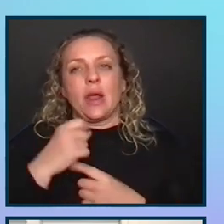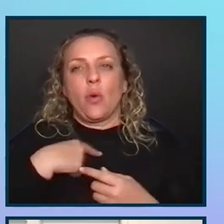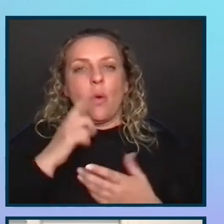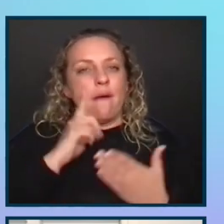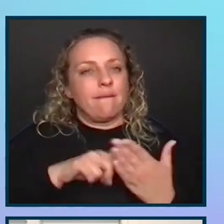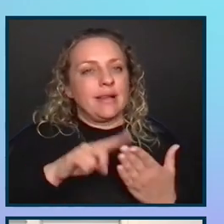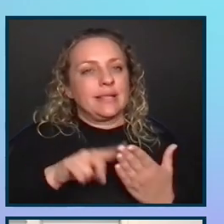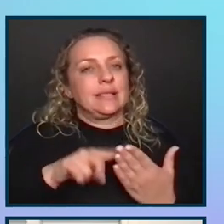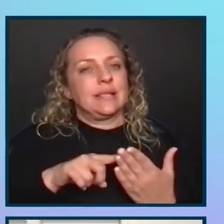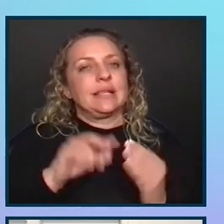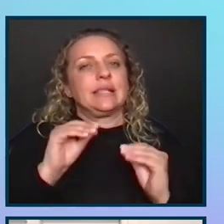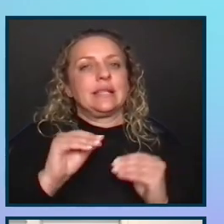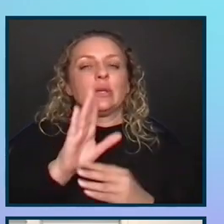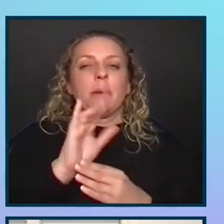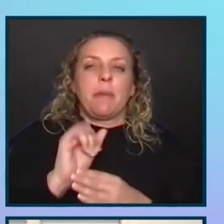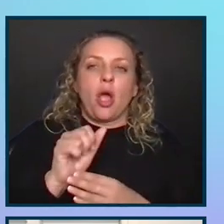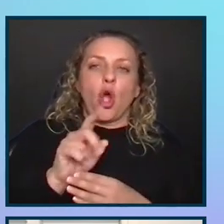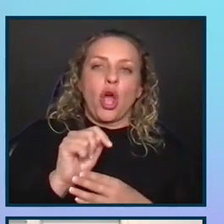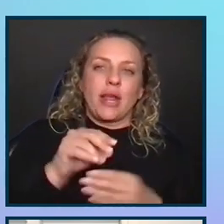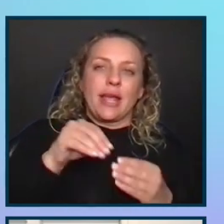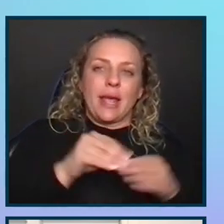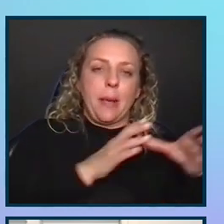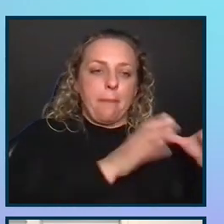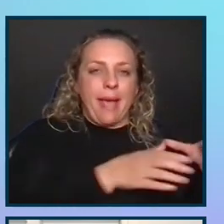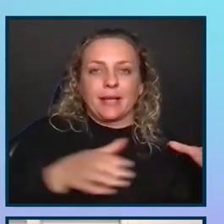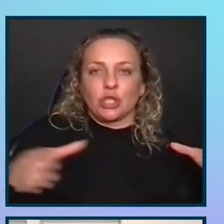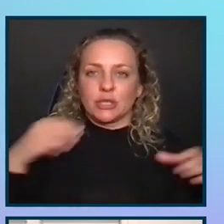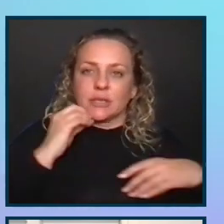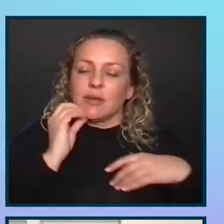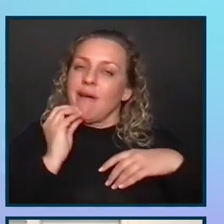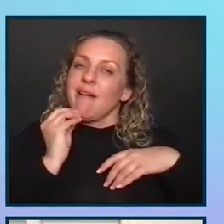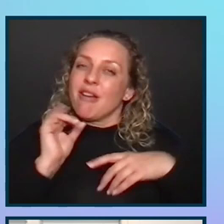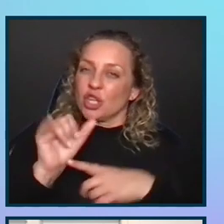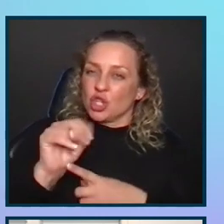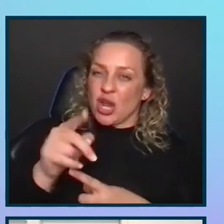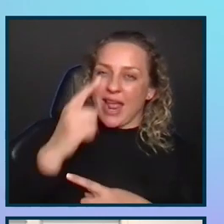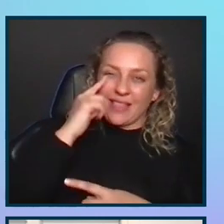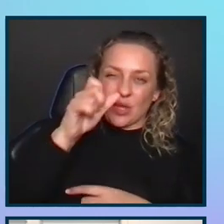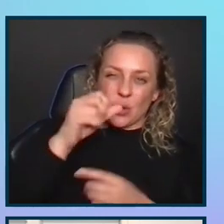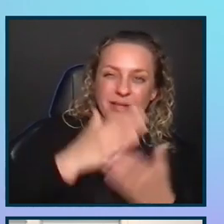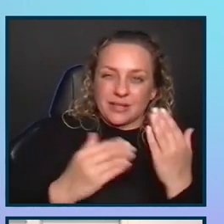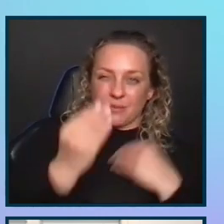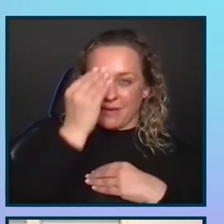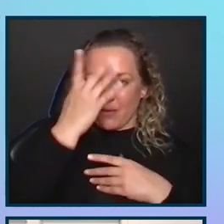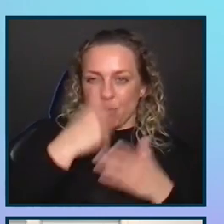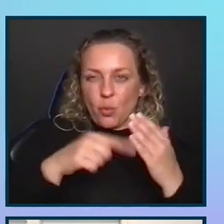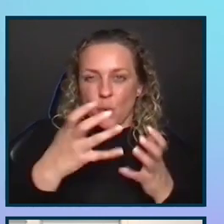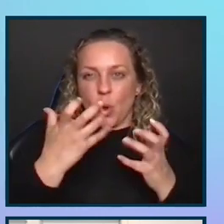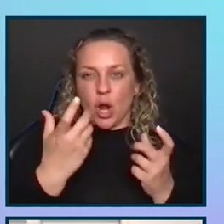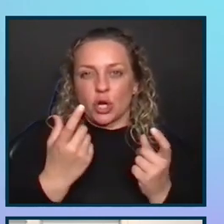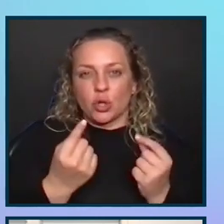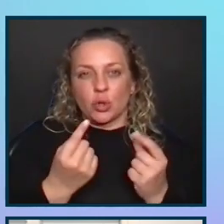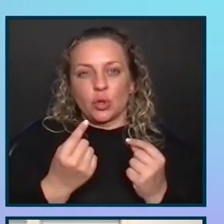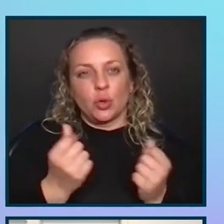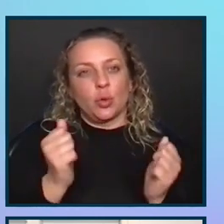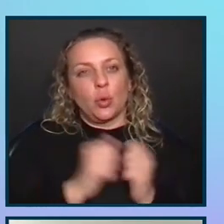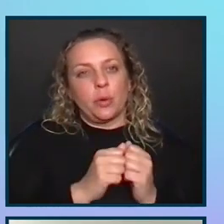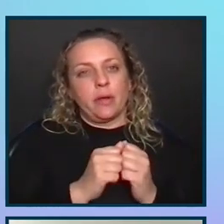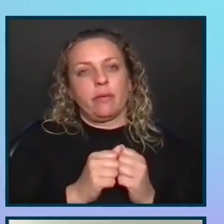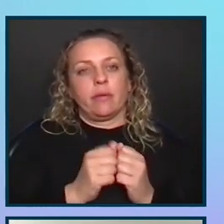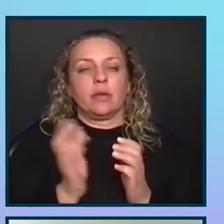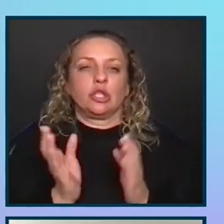teaching by audit in batches. And then, John, I think you had some insights about what you'd like to do with shifting left as well.